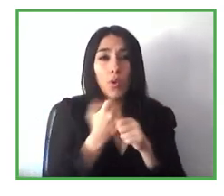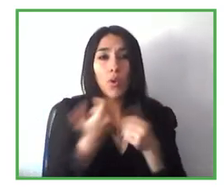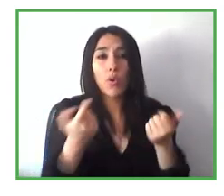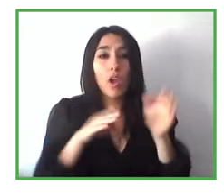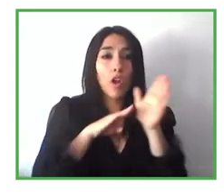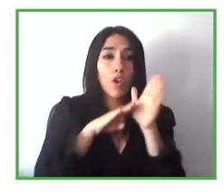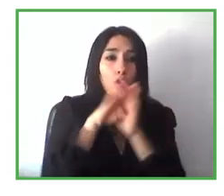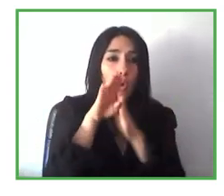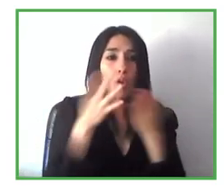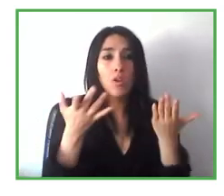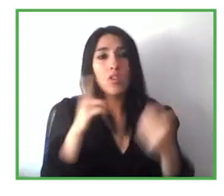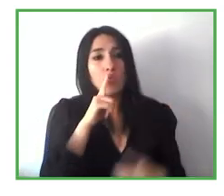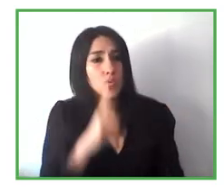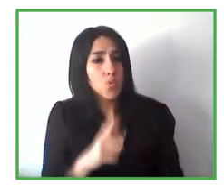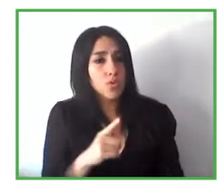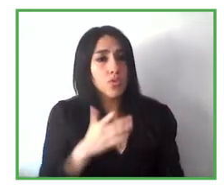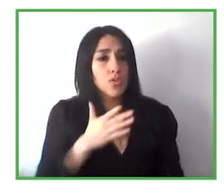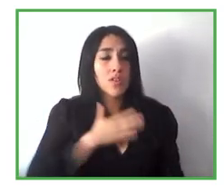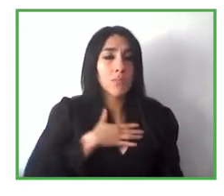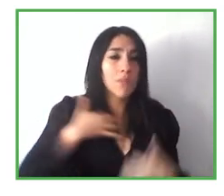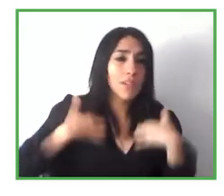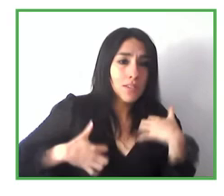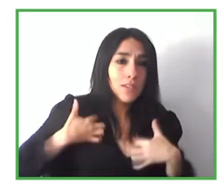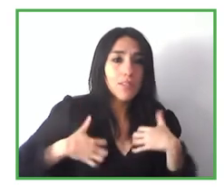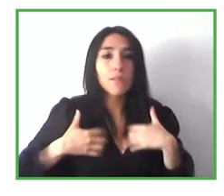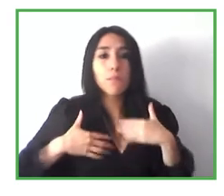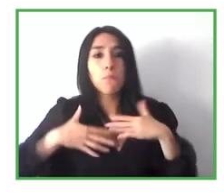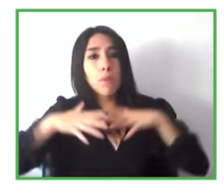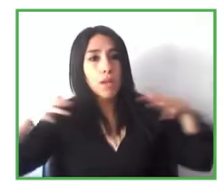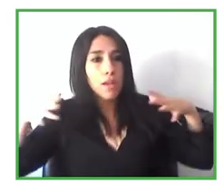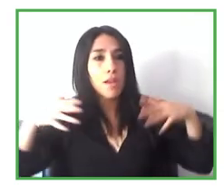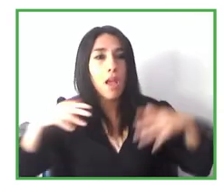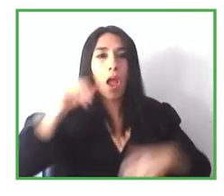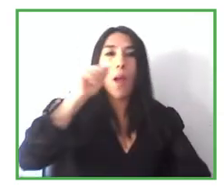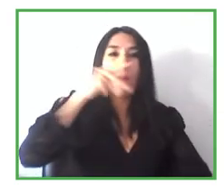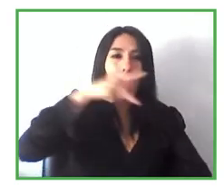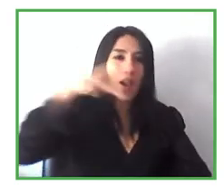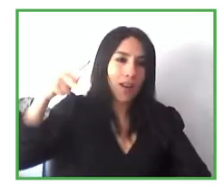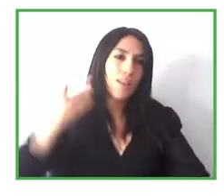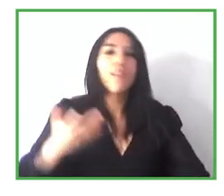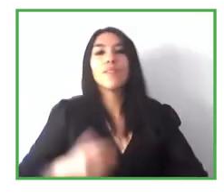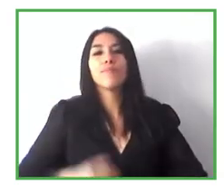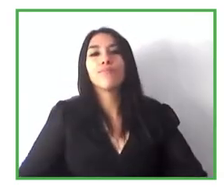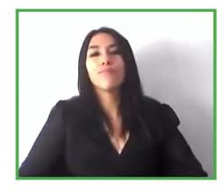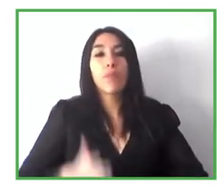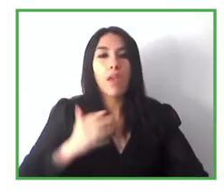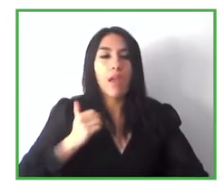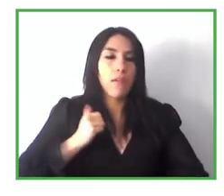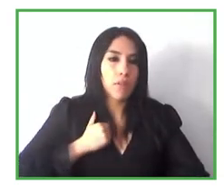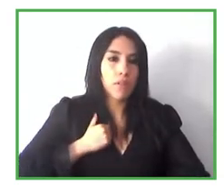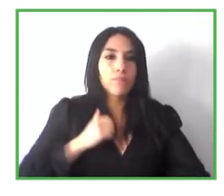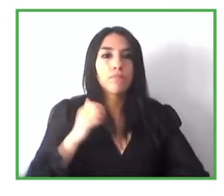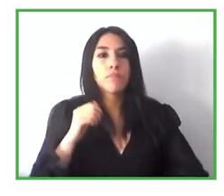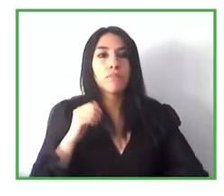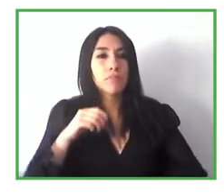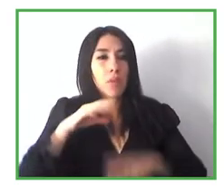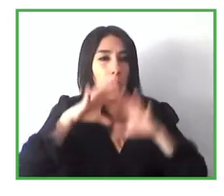So I think it is very interesting in terms of accessibility mainly, right?